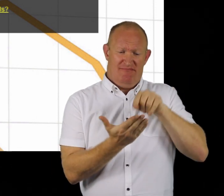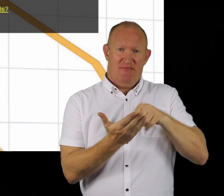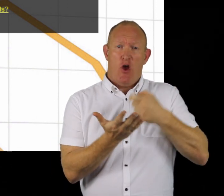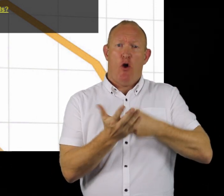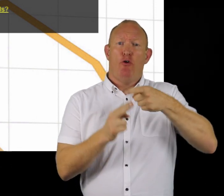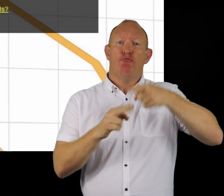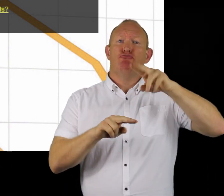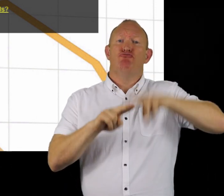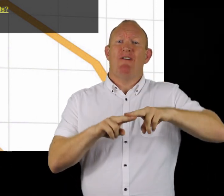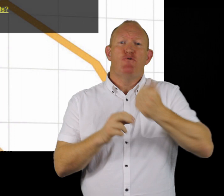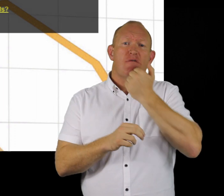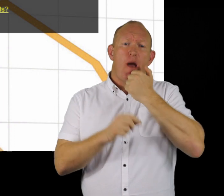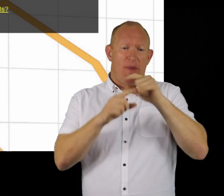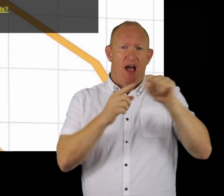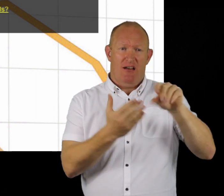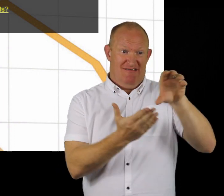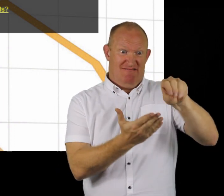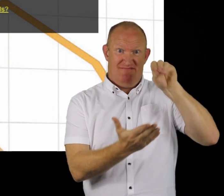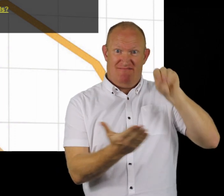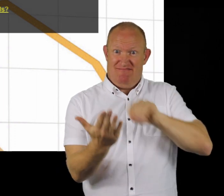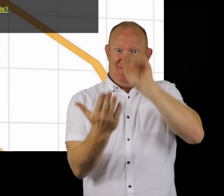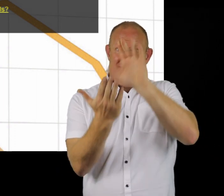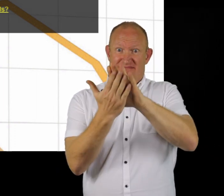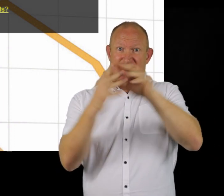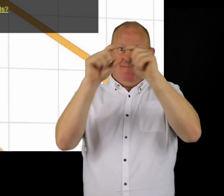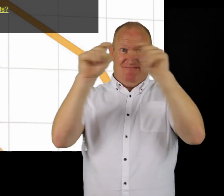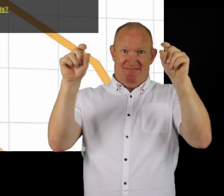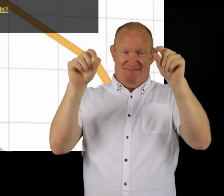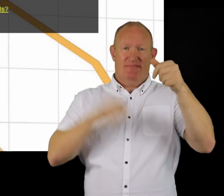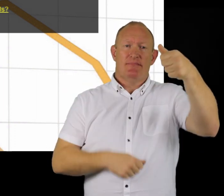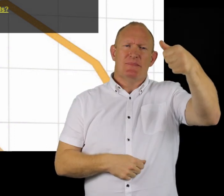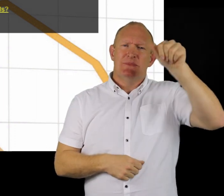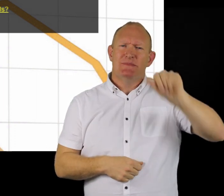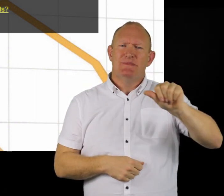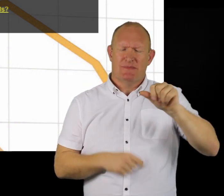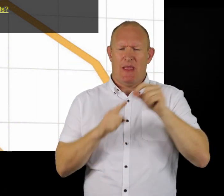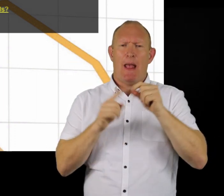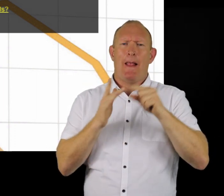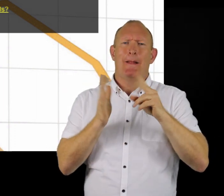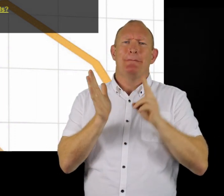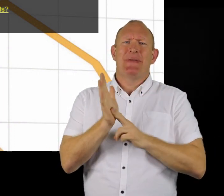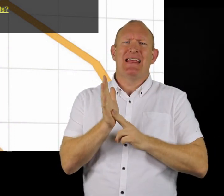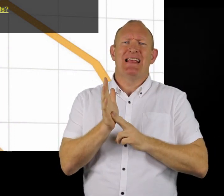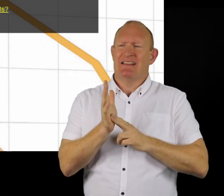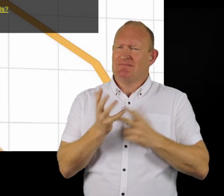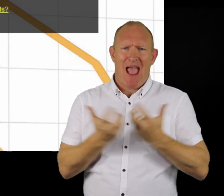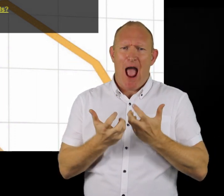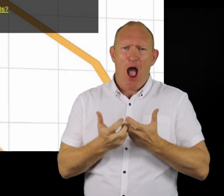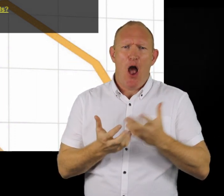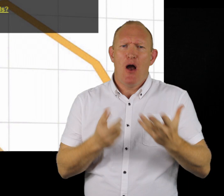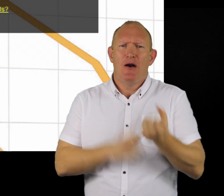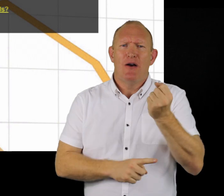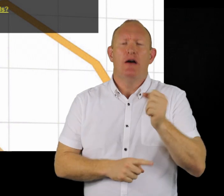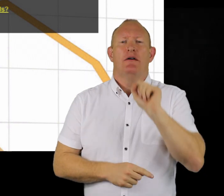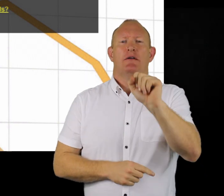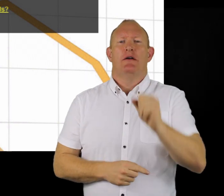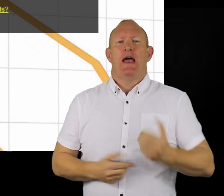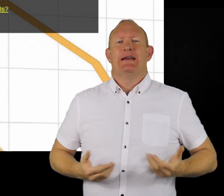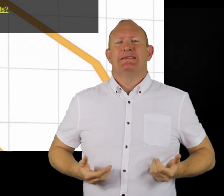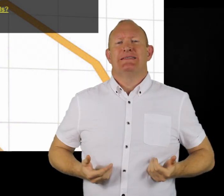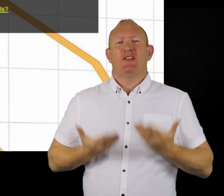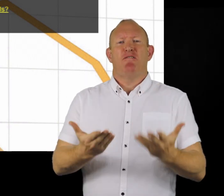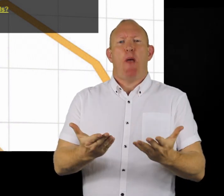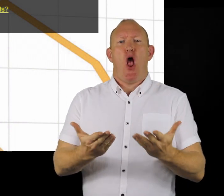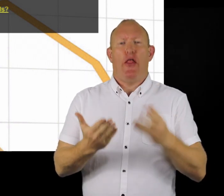application reference number can be found on any letters you have received from Camden regarding your housing